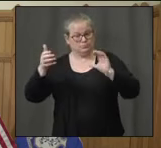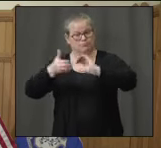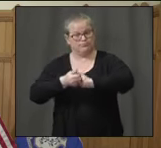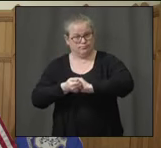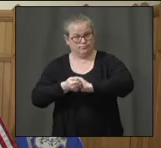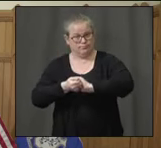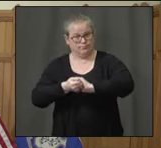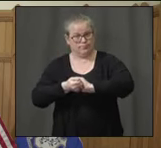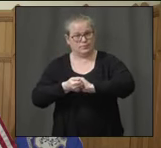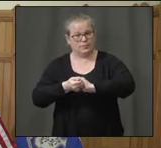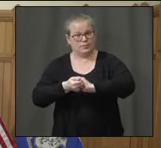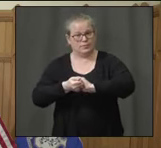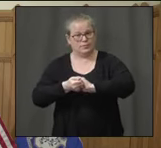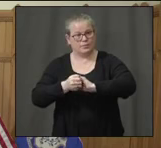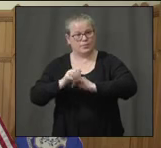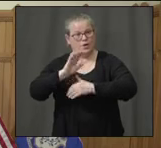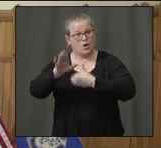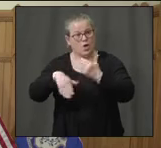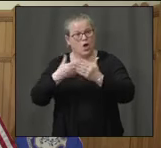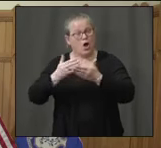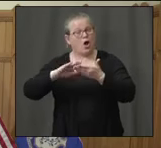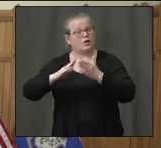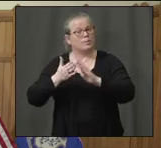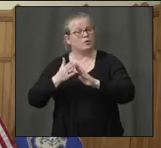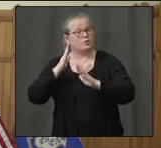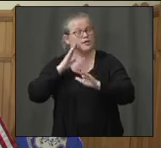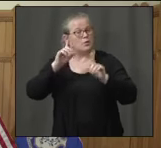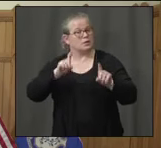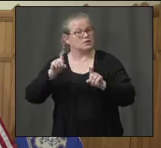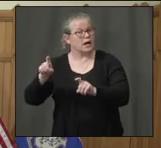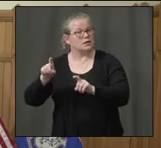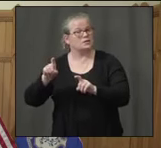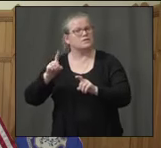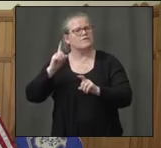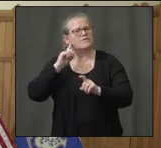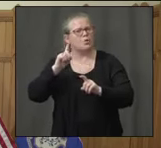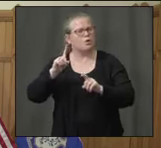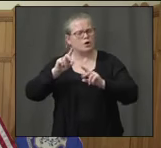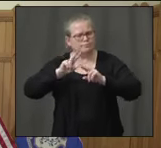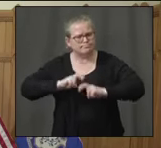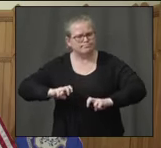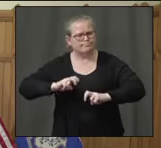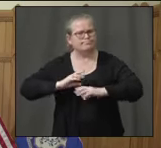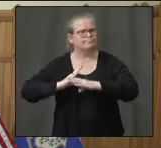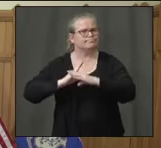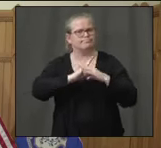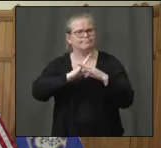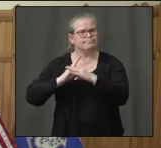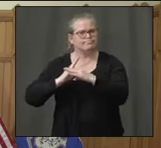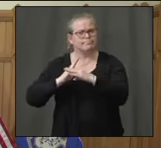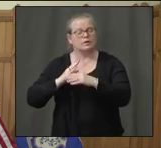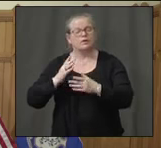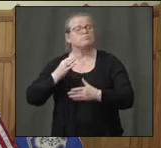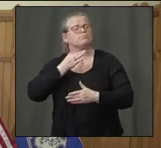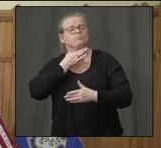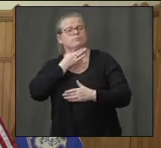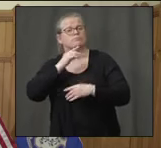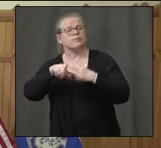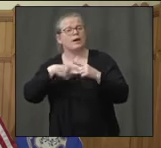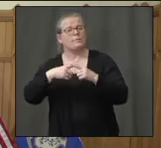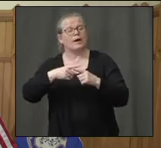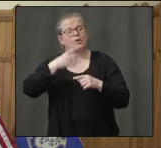also a forgotten community that is vulnerable, which is the undocumented community.